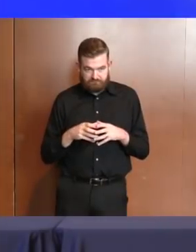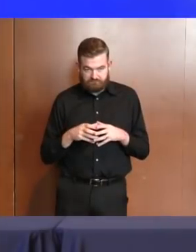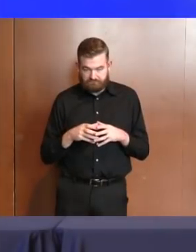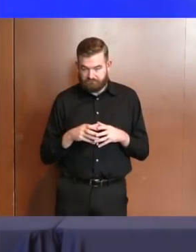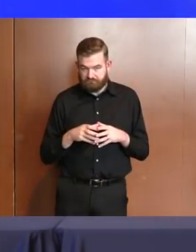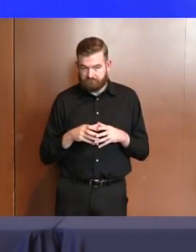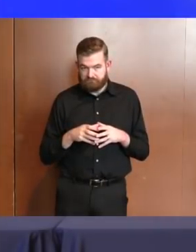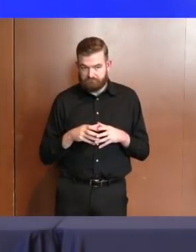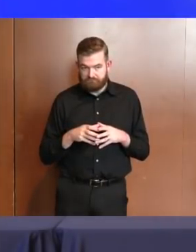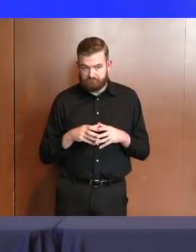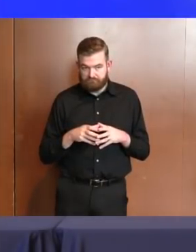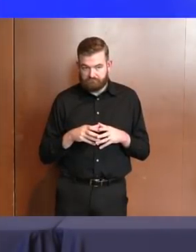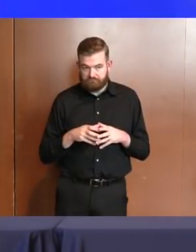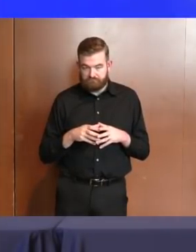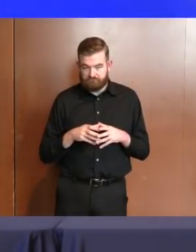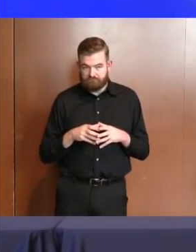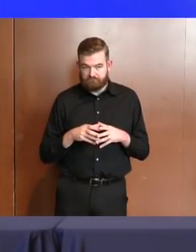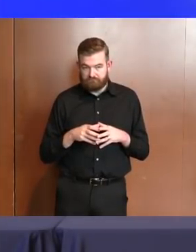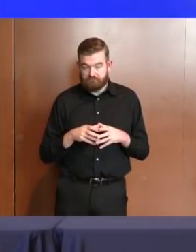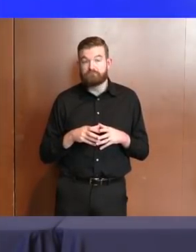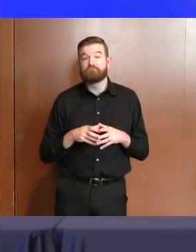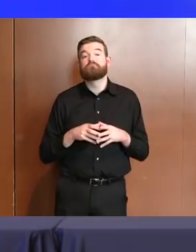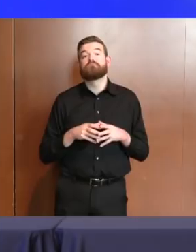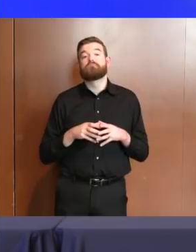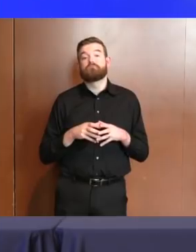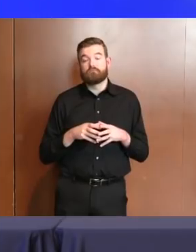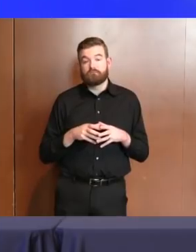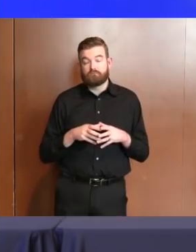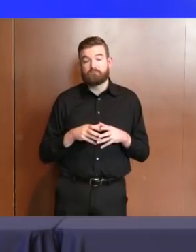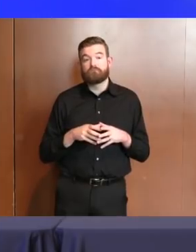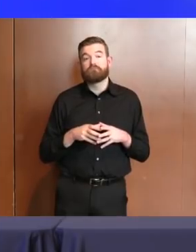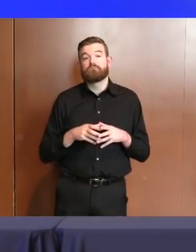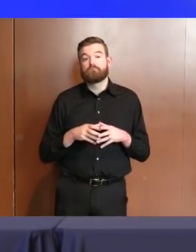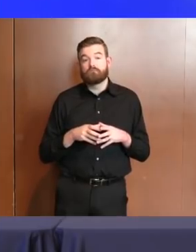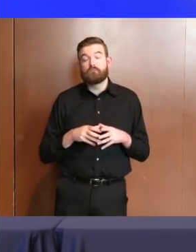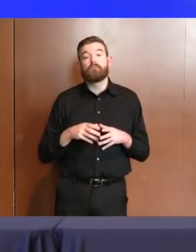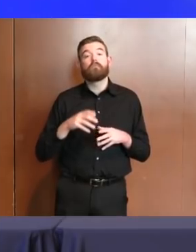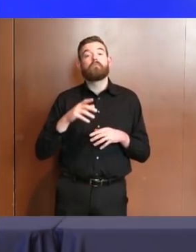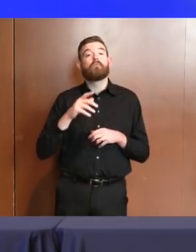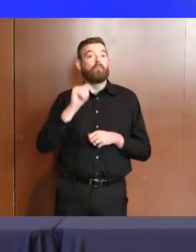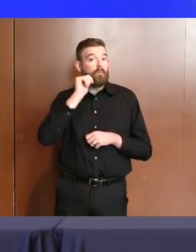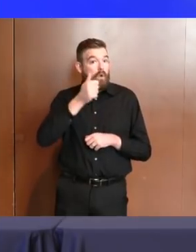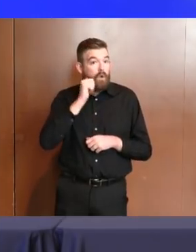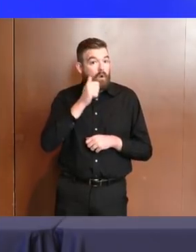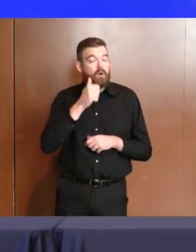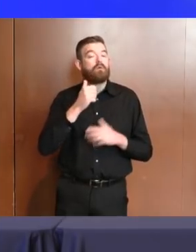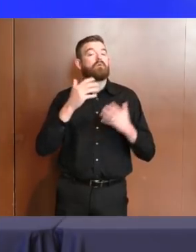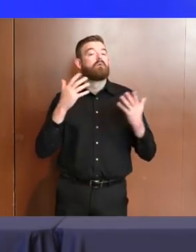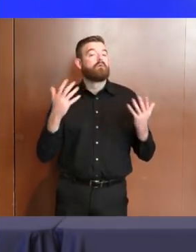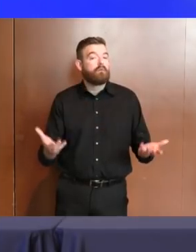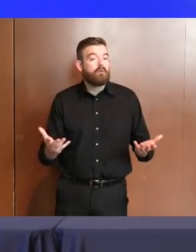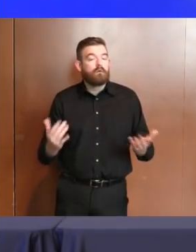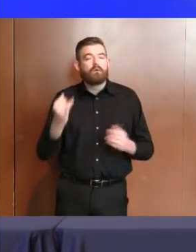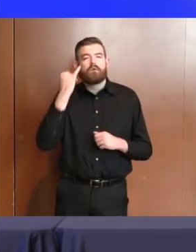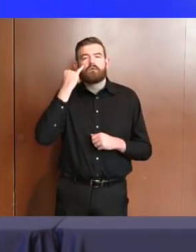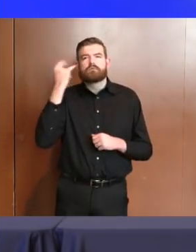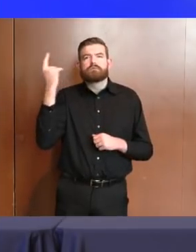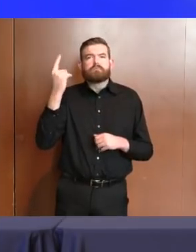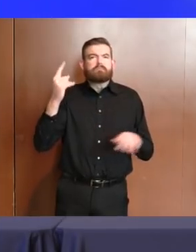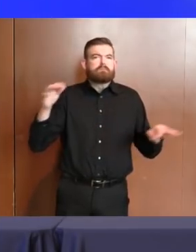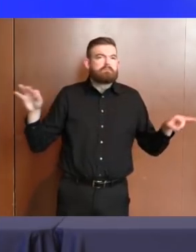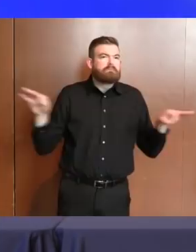As I mentioned, unless there's a very meaningful material development, in which case we'll change plans,